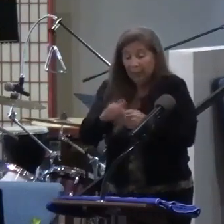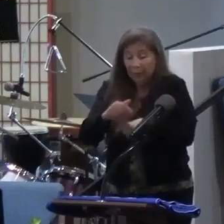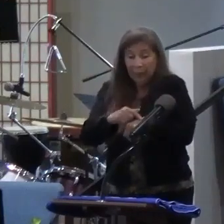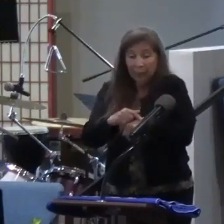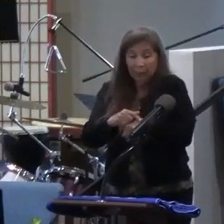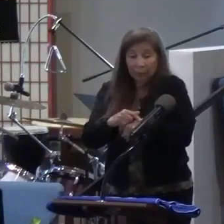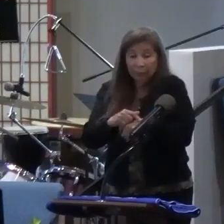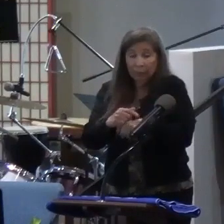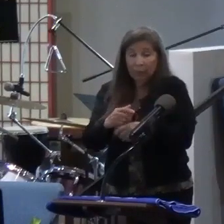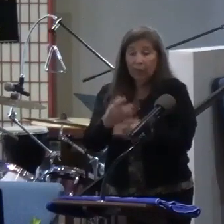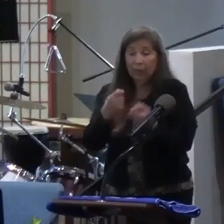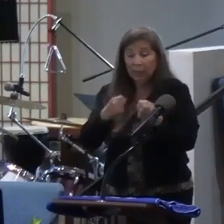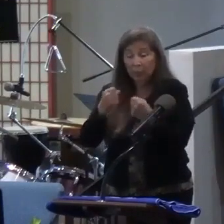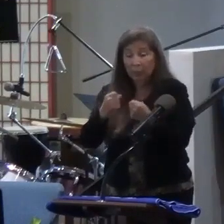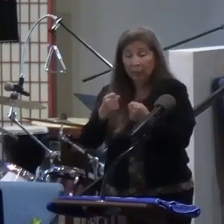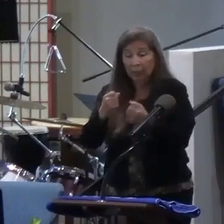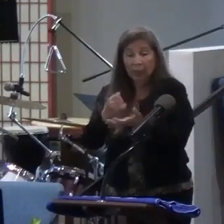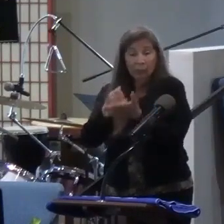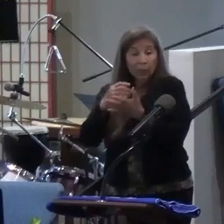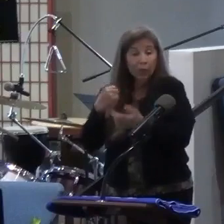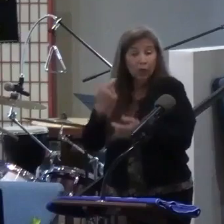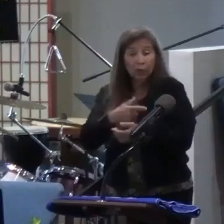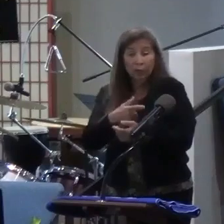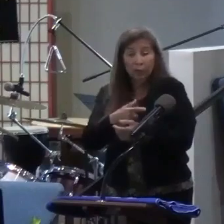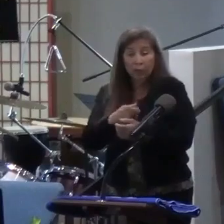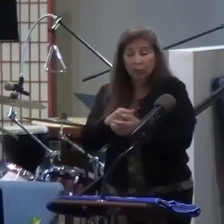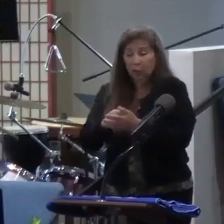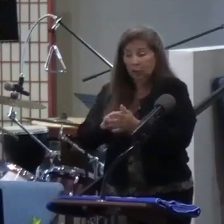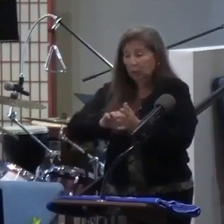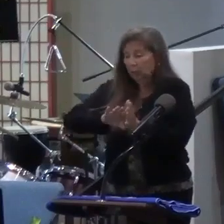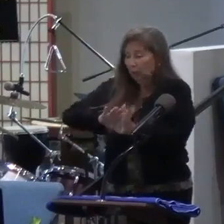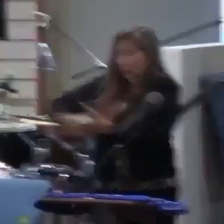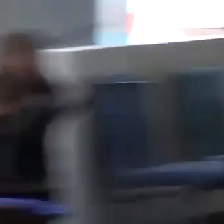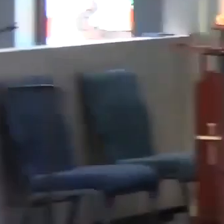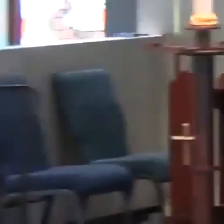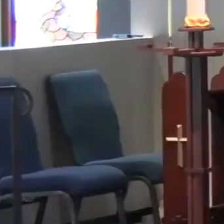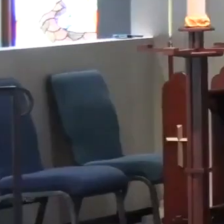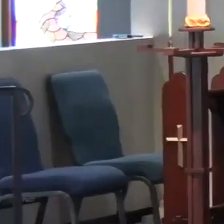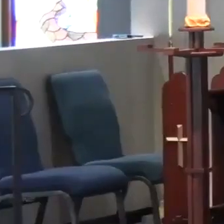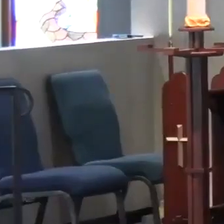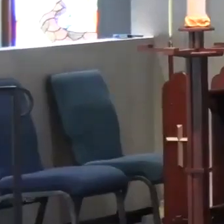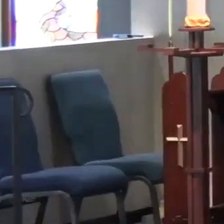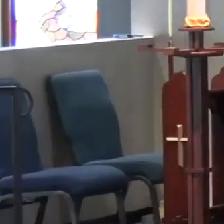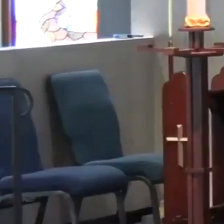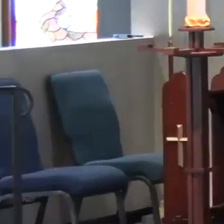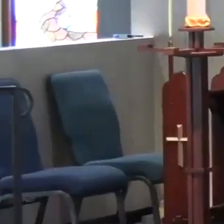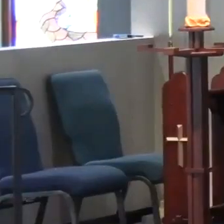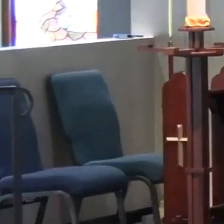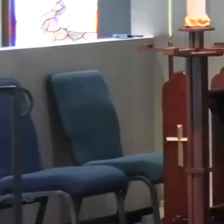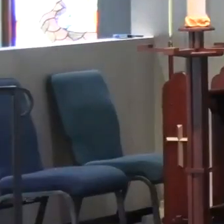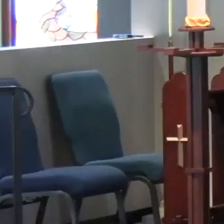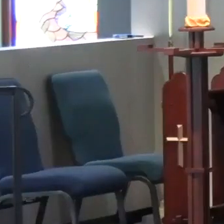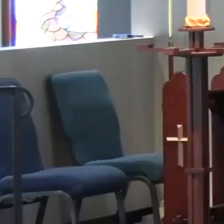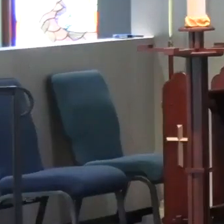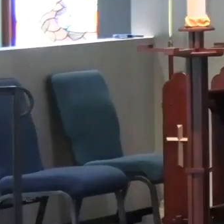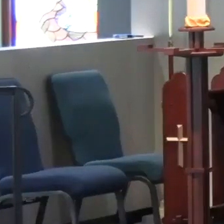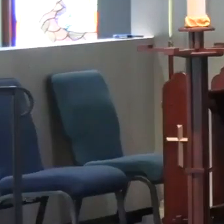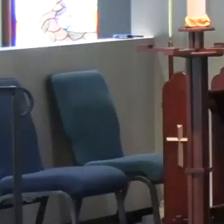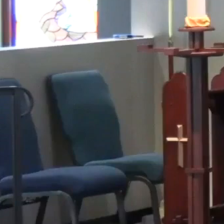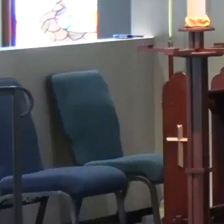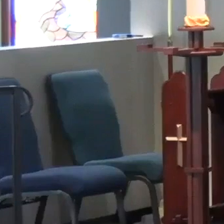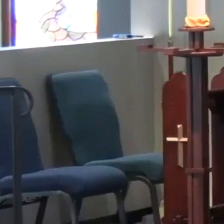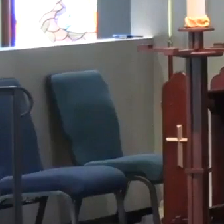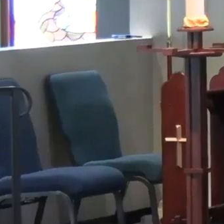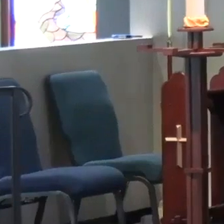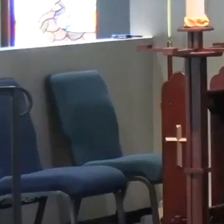medicine might heal her, might help her. Because she was now shunned by society. Because if you have the issue of blood, you can't be amongst regular society. And here's